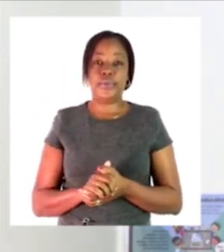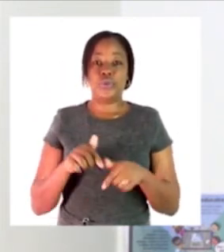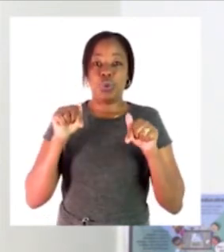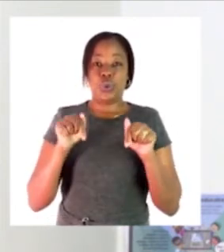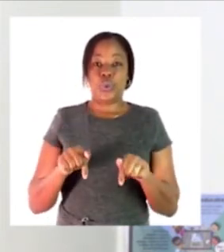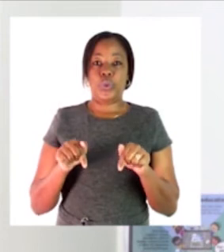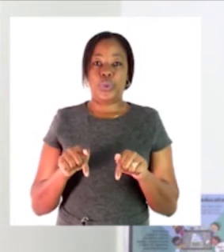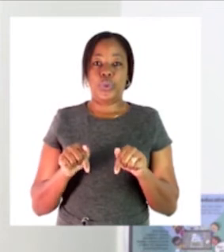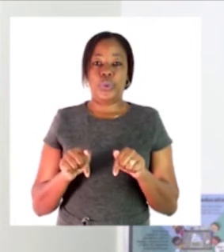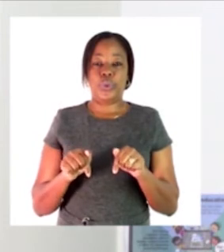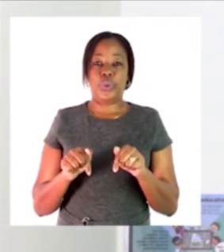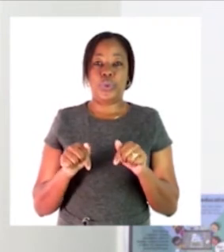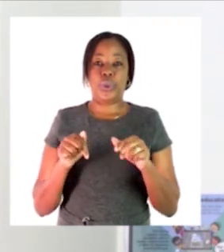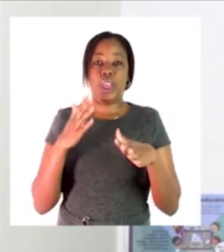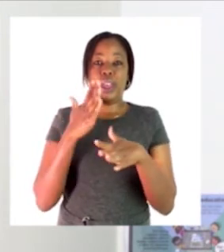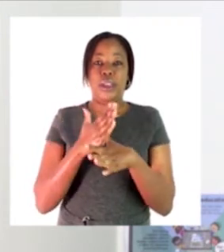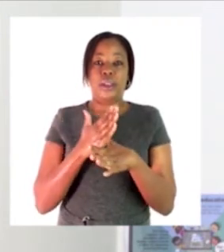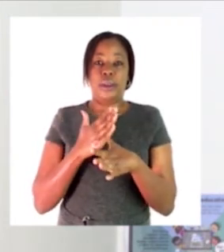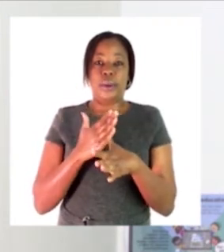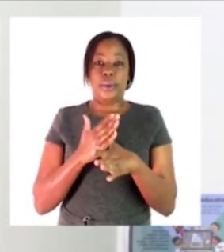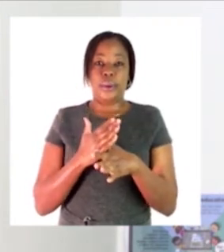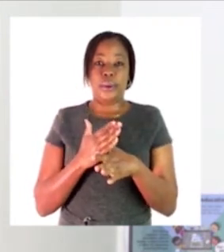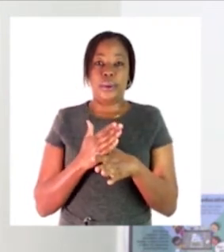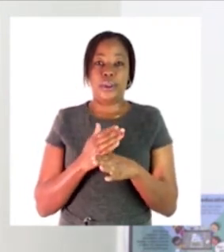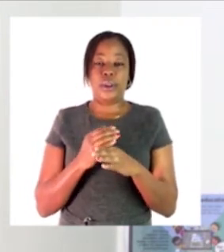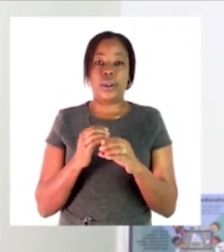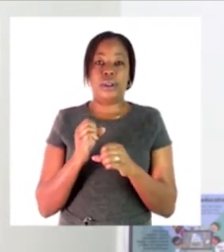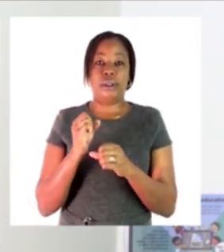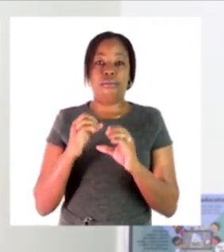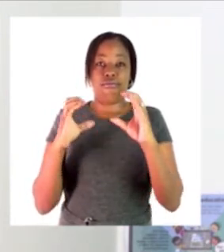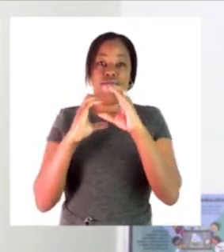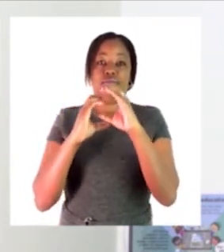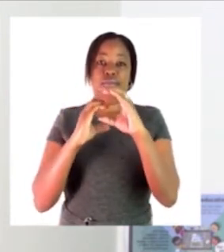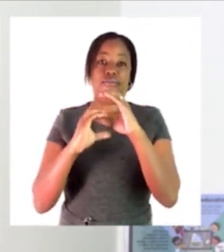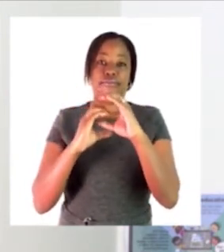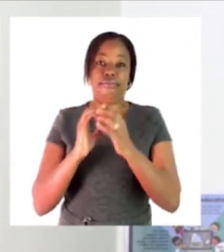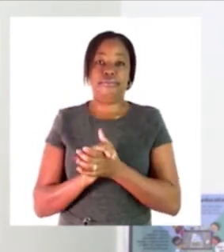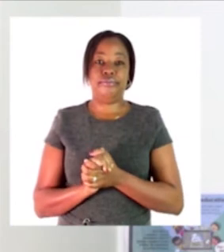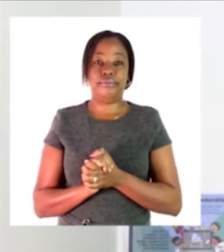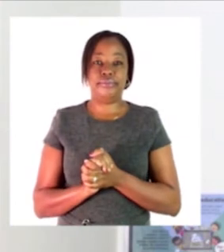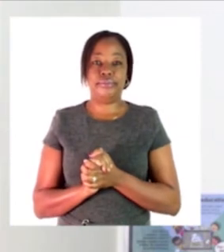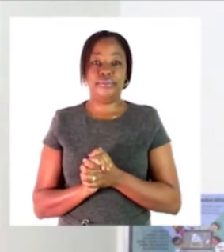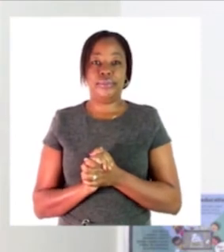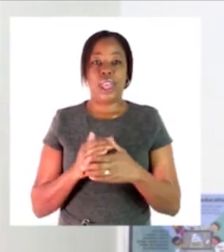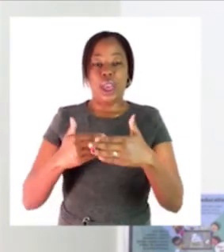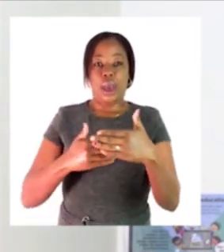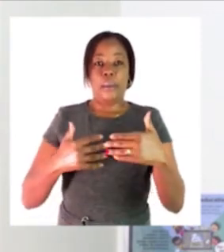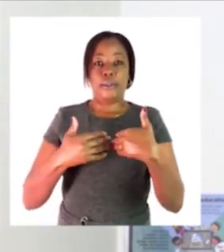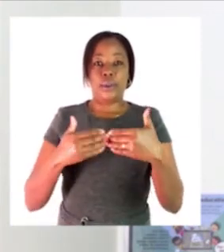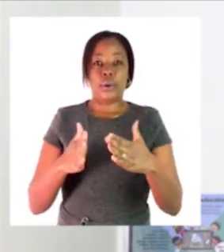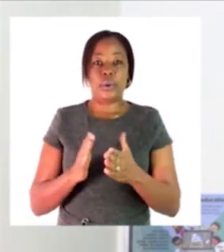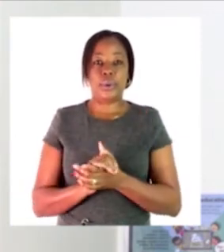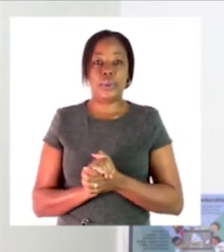today's lesson is going to be on local media before i introduce the topic that we are going to do now